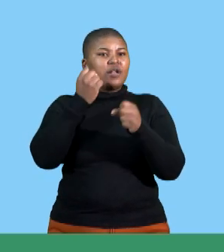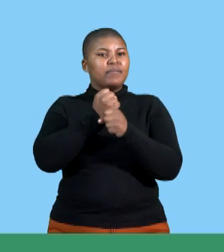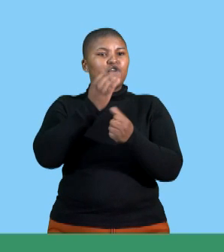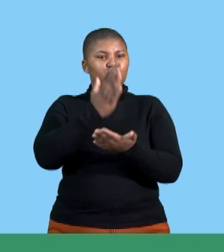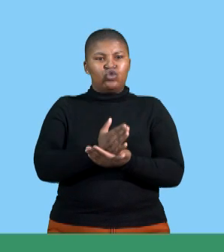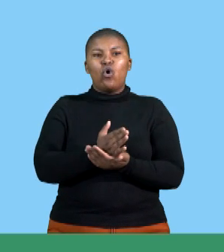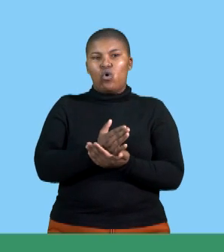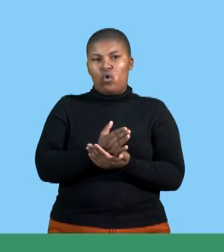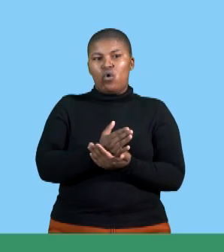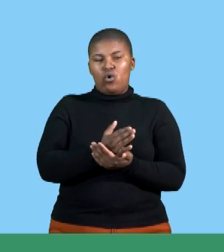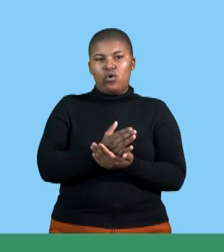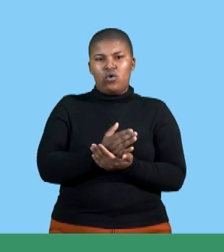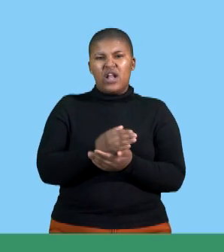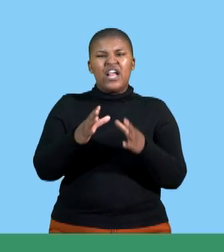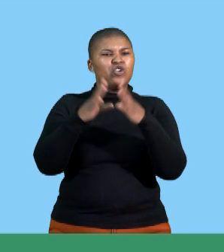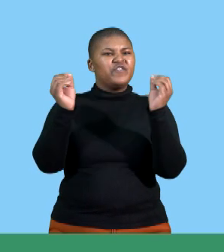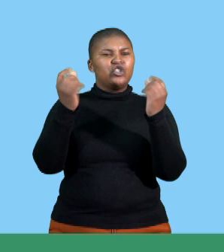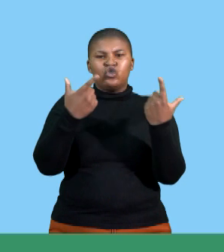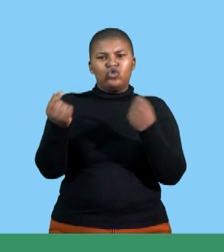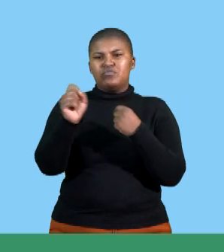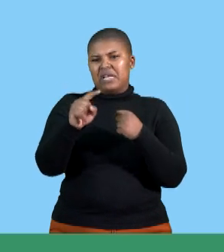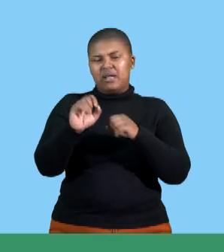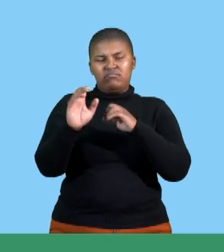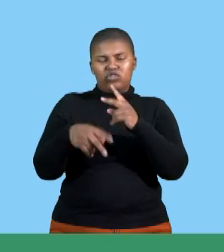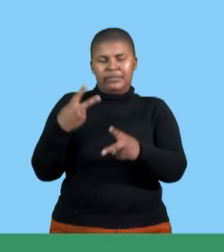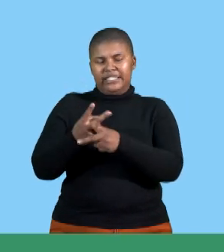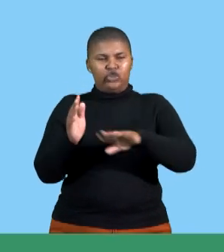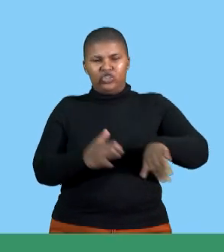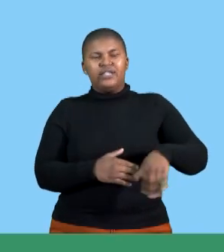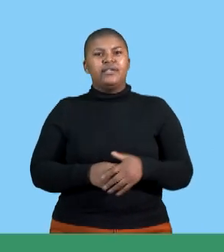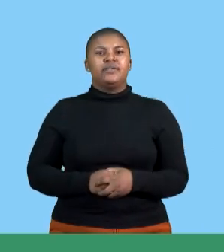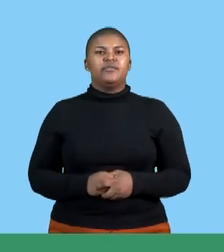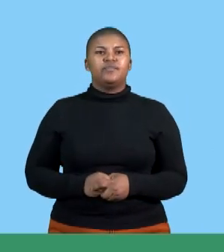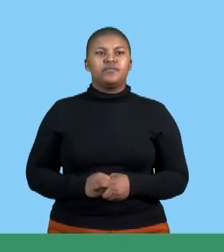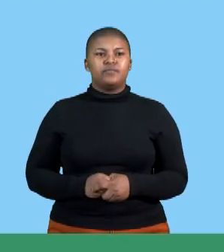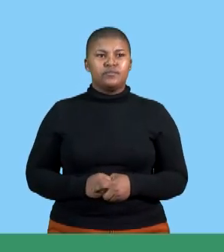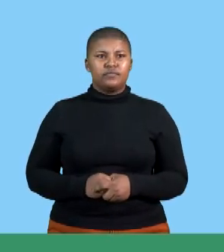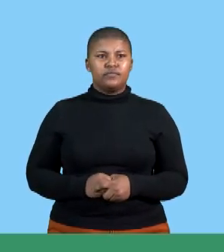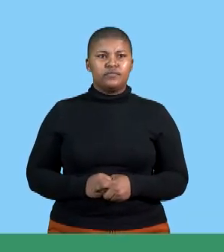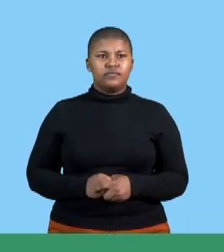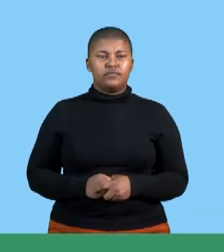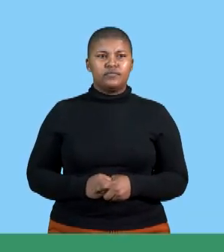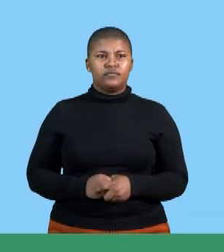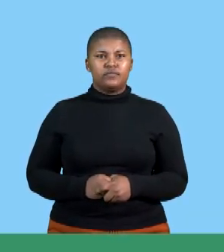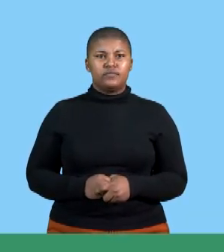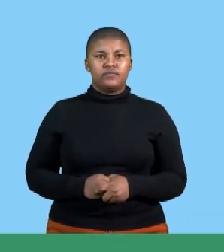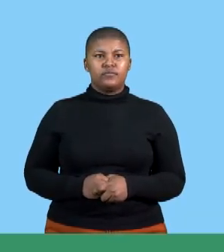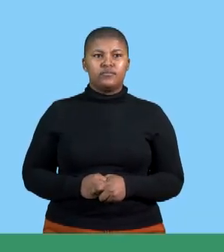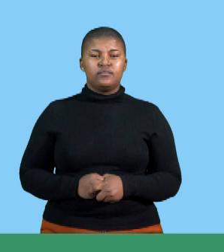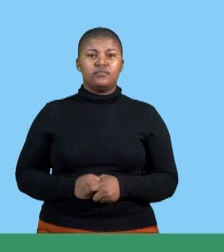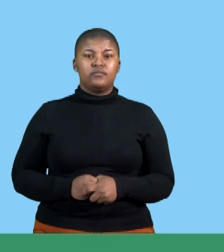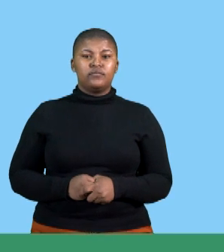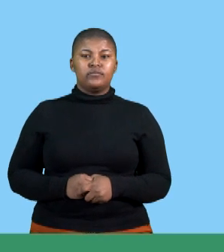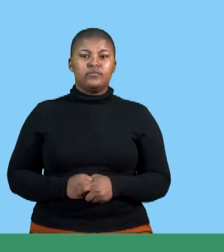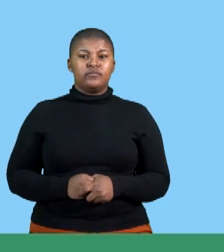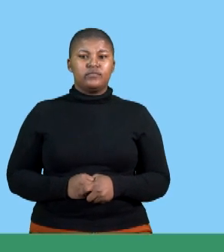um, across. Uh, okay. This is just a repetition. Forgive me for that. All right. The